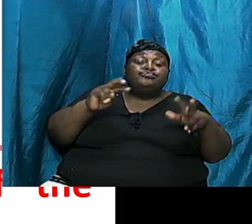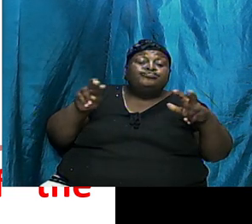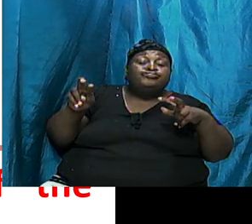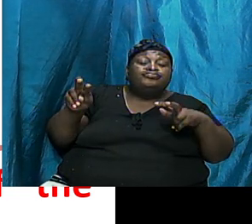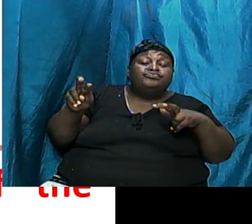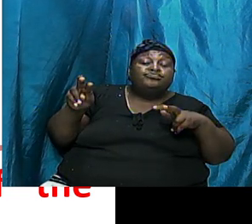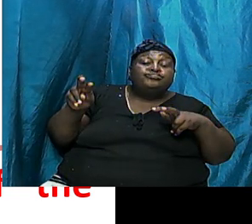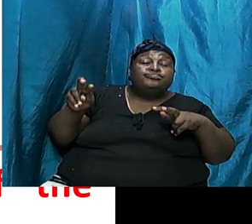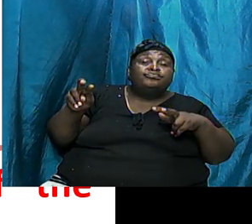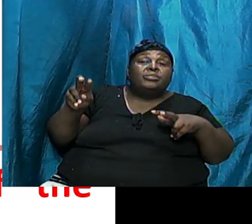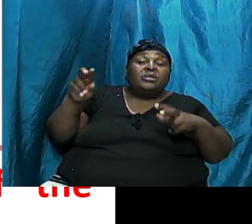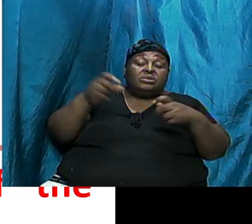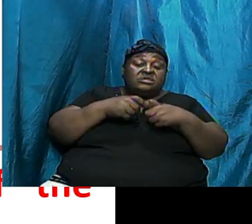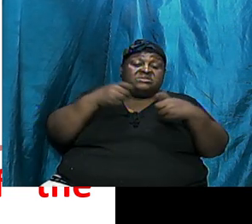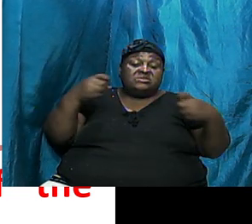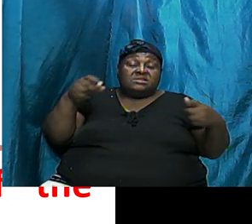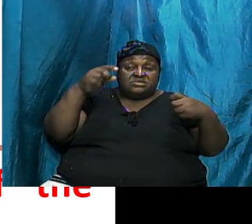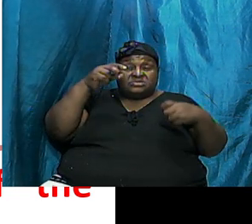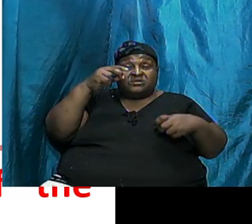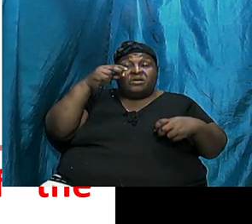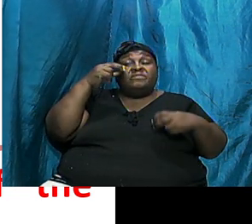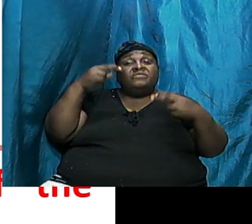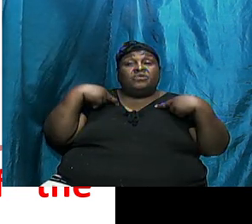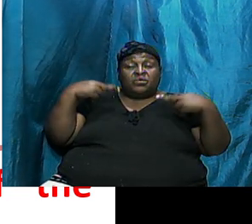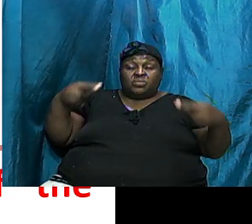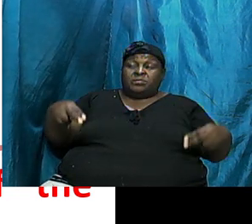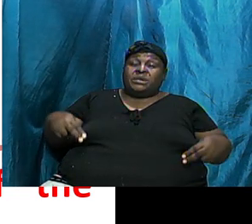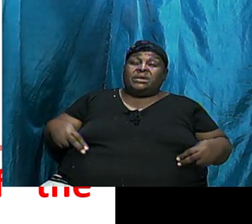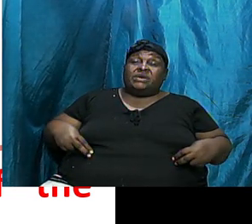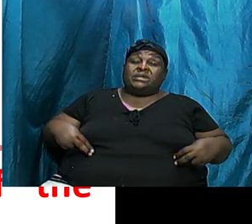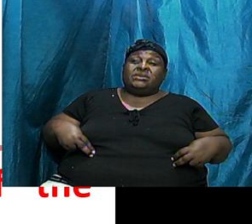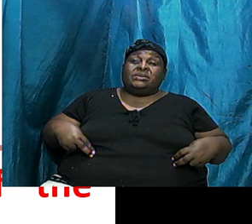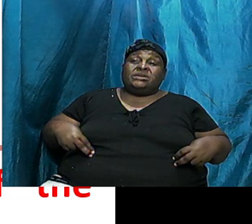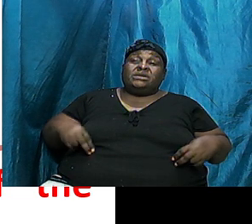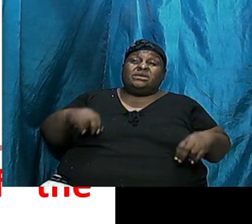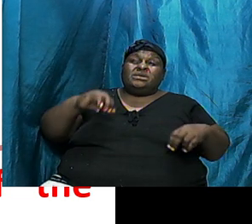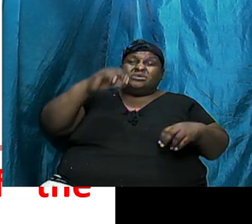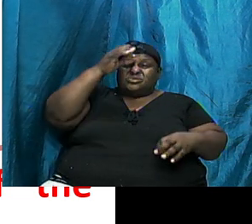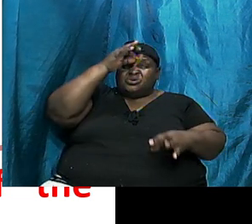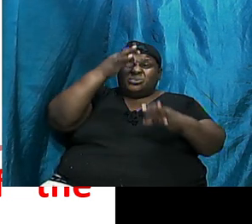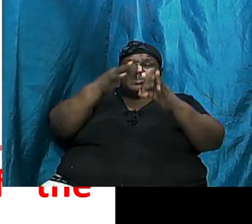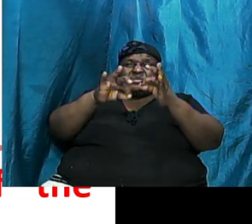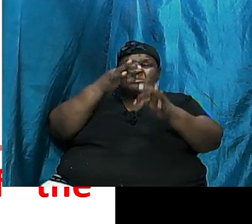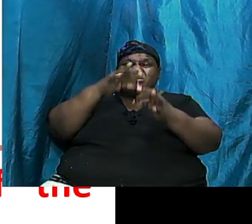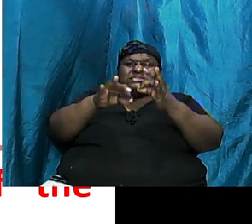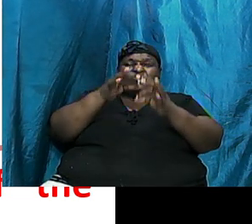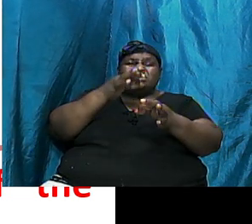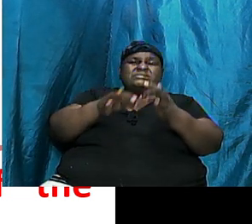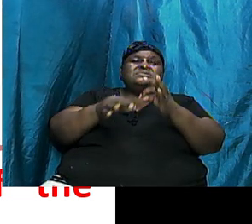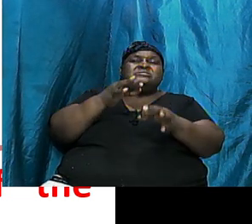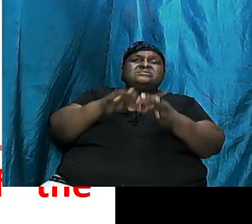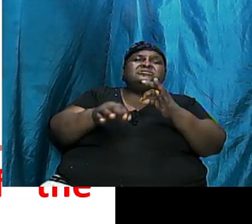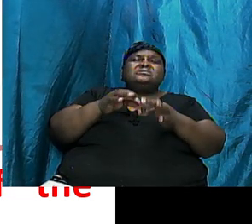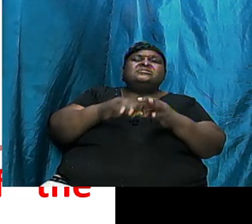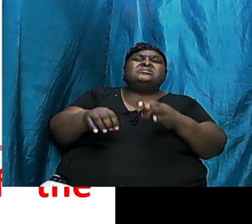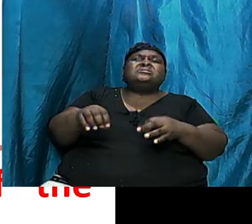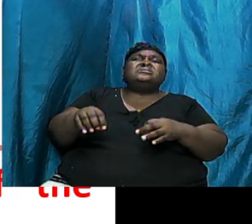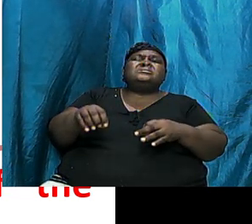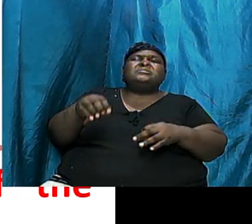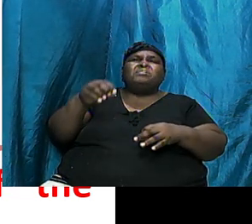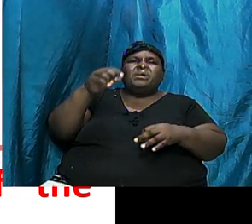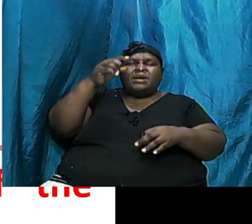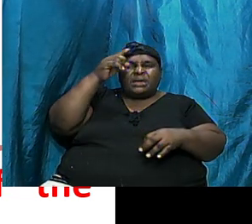God looked down on the sins of humanity and his justice literally demanded